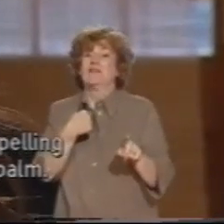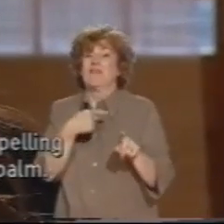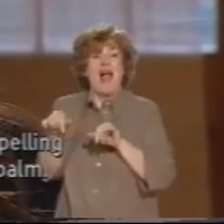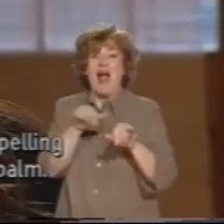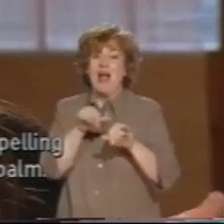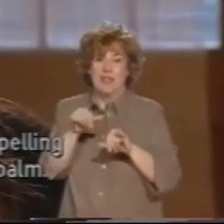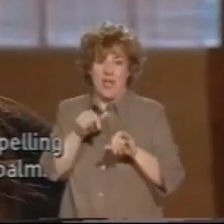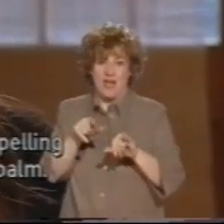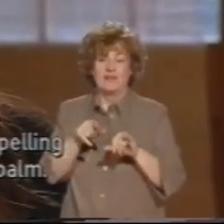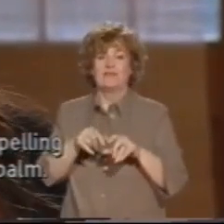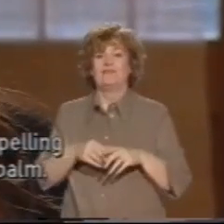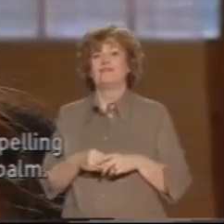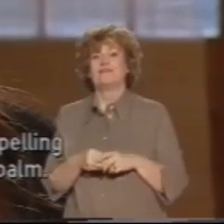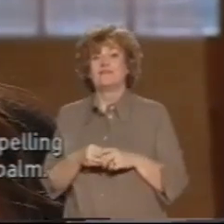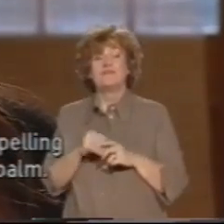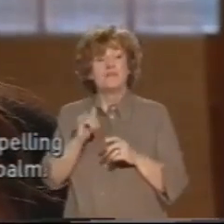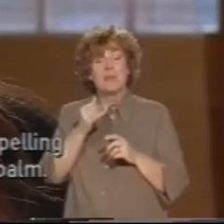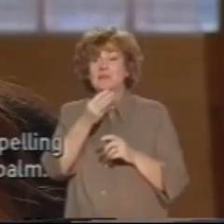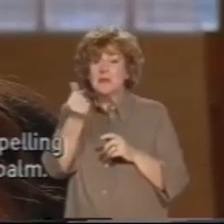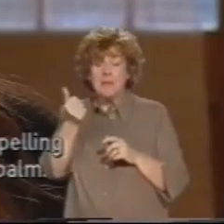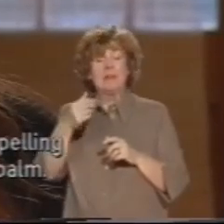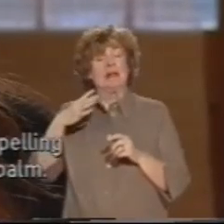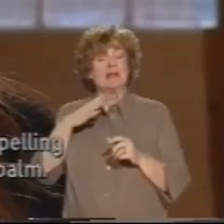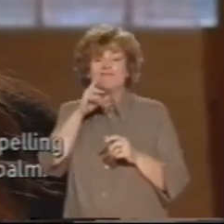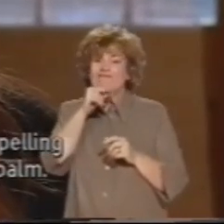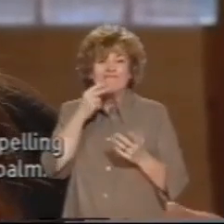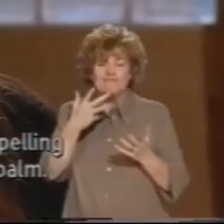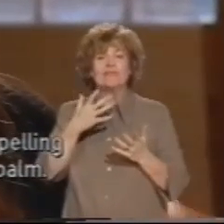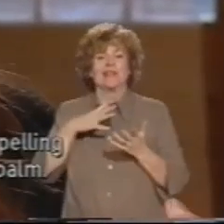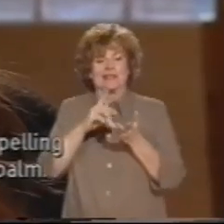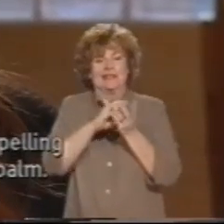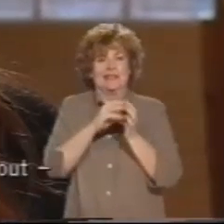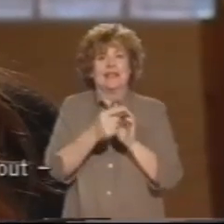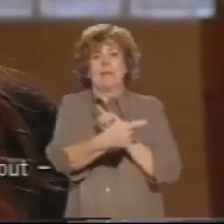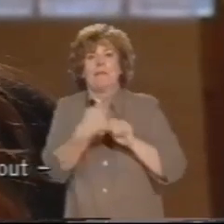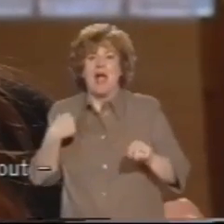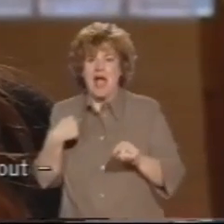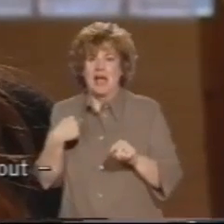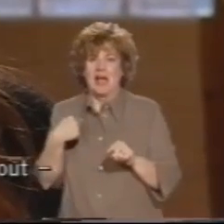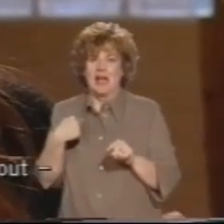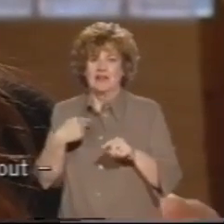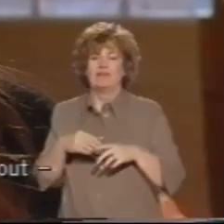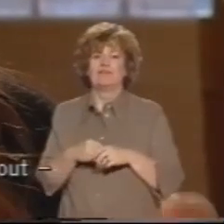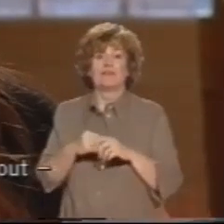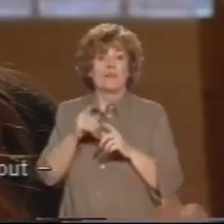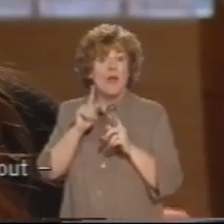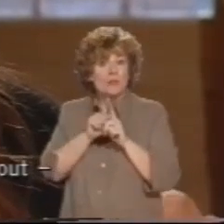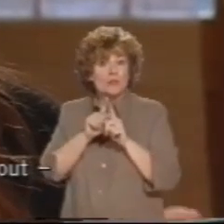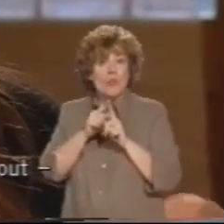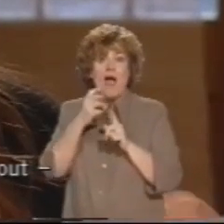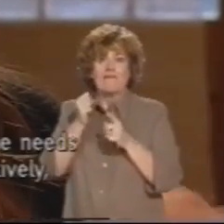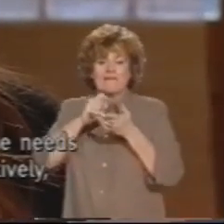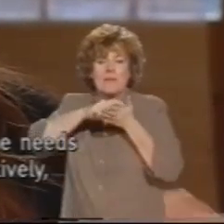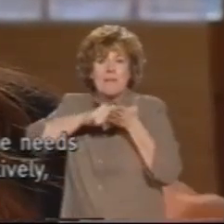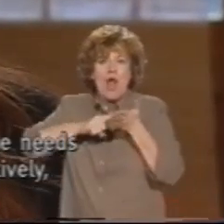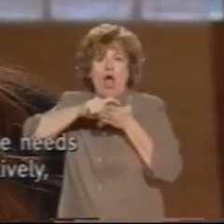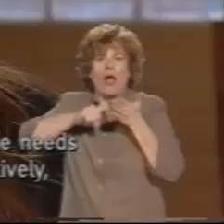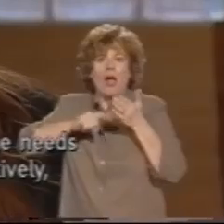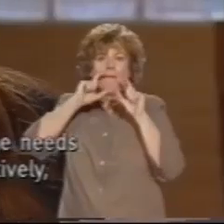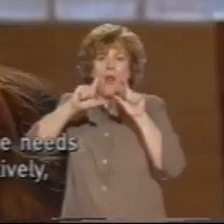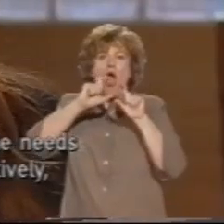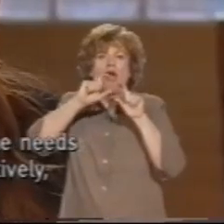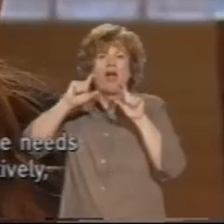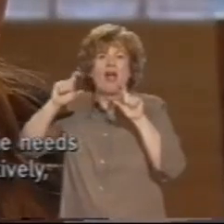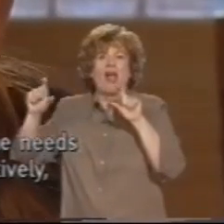Manual, which is spelling in capital letters on the palm of the hand. So, again, that's writing every single letter out onto the